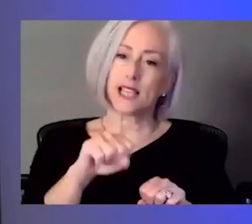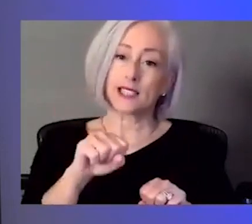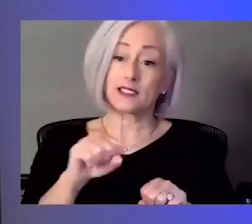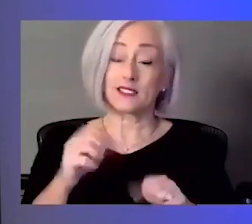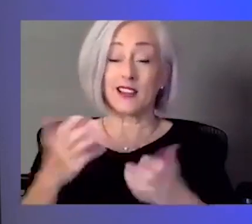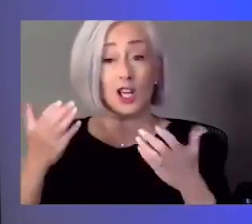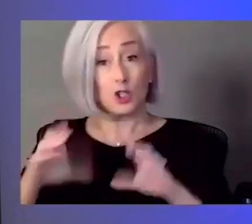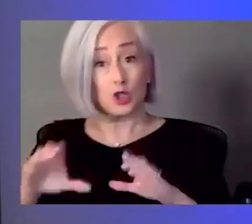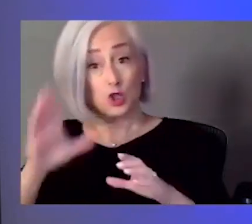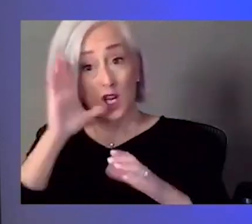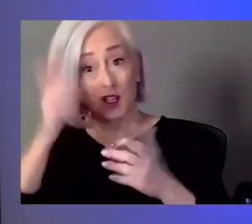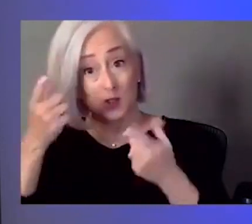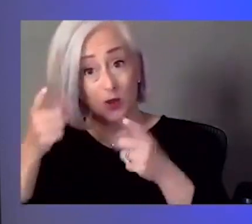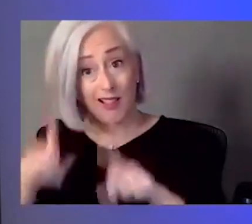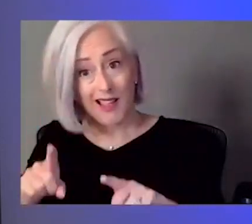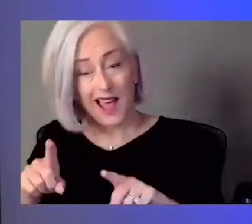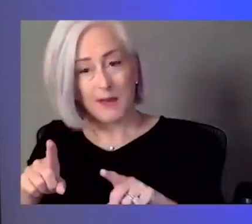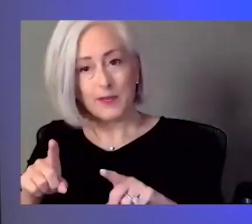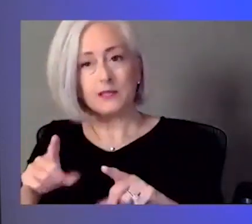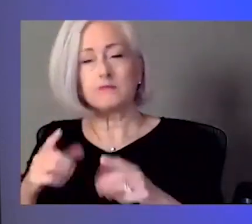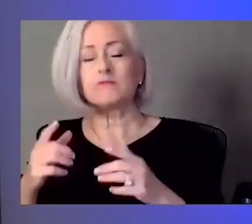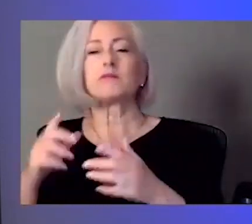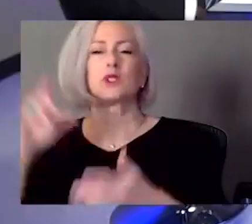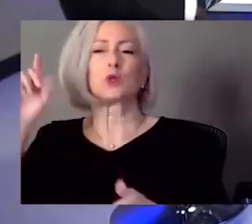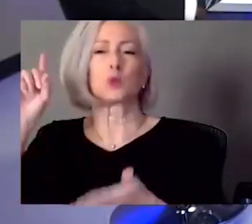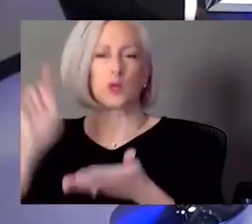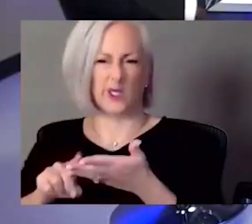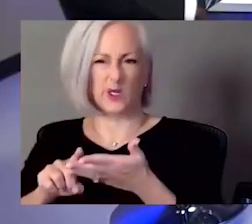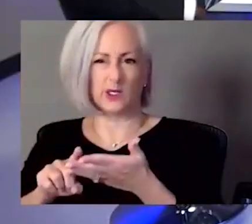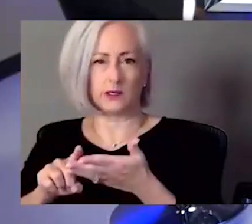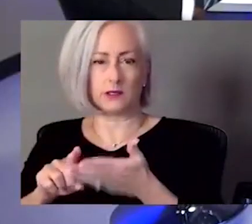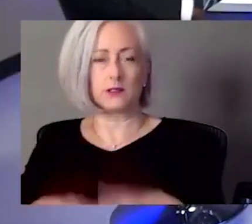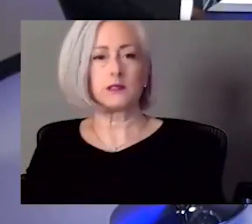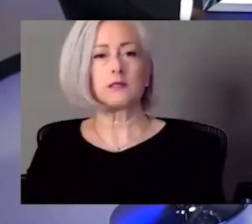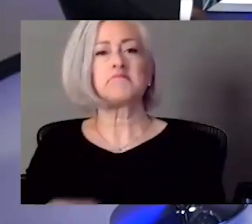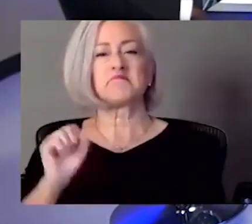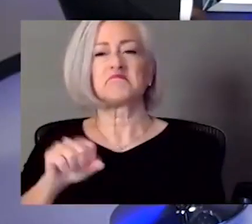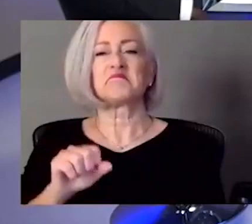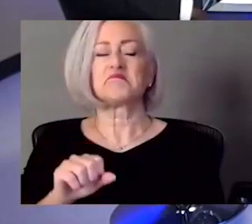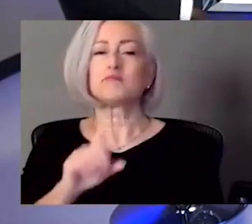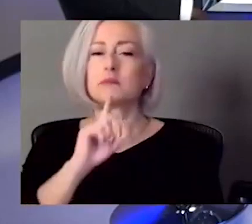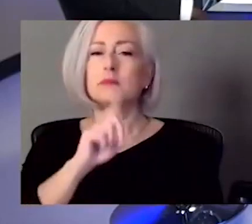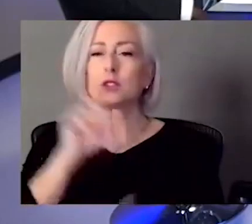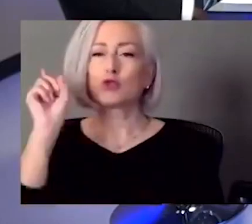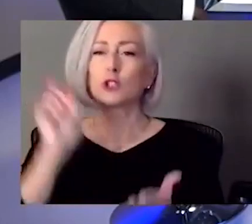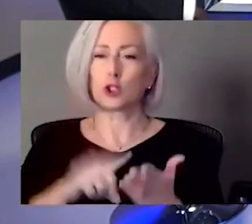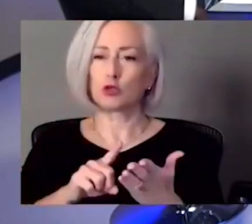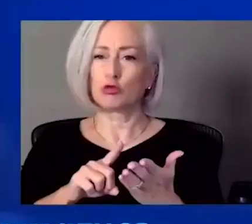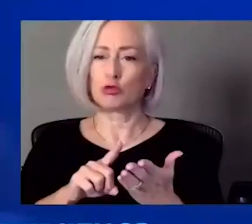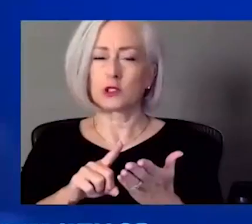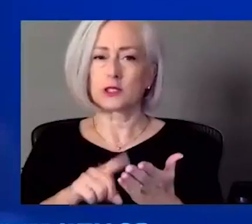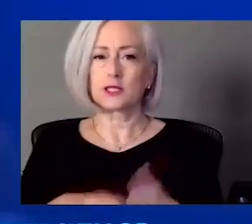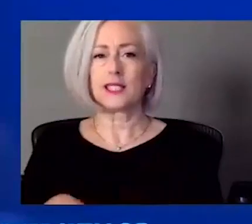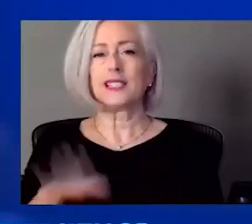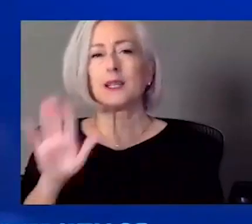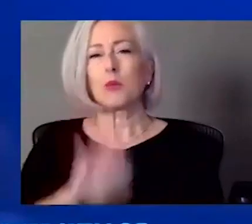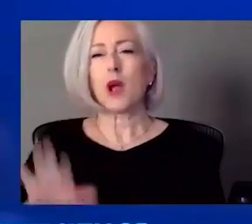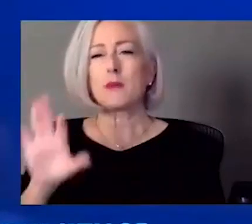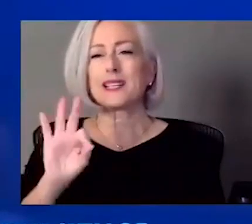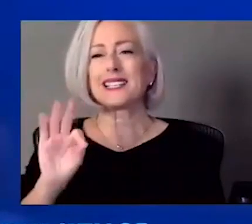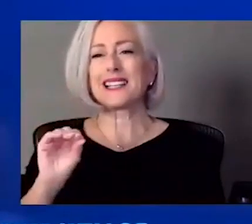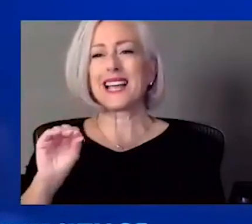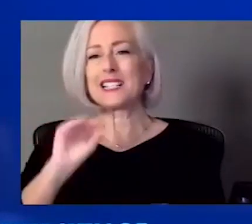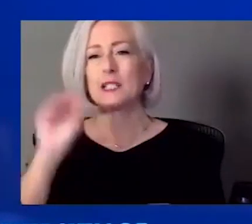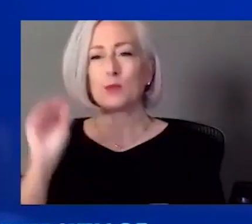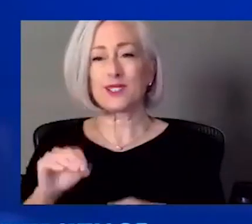is, is significantly reduced. It would be my response. Yeah. I think significantly reduced, you know, the, the little bit information, it's probably 90% or more how much the